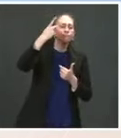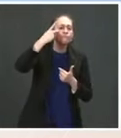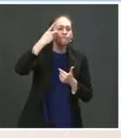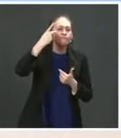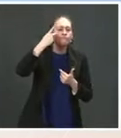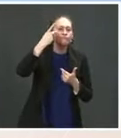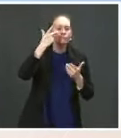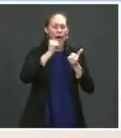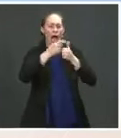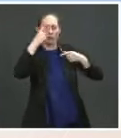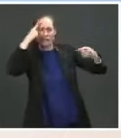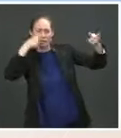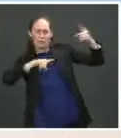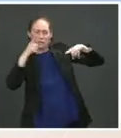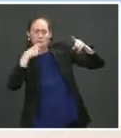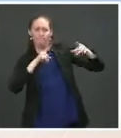ground.